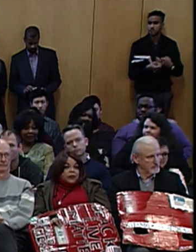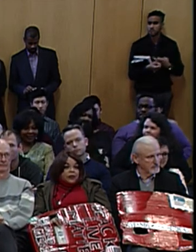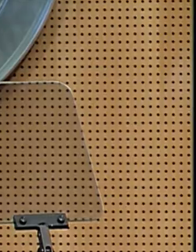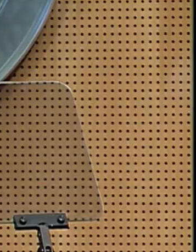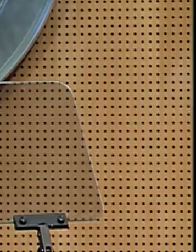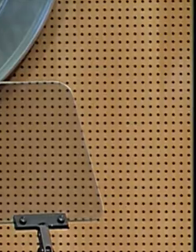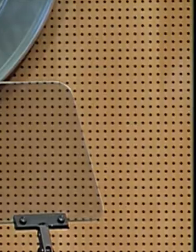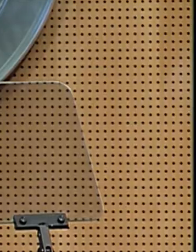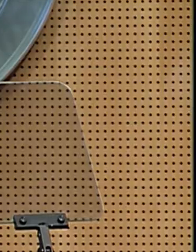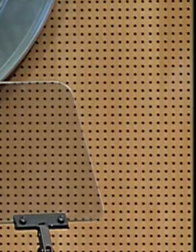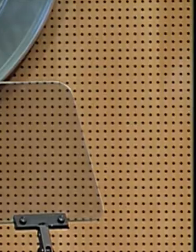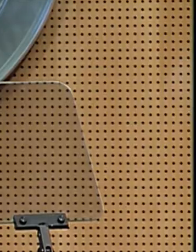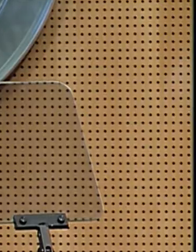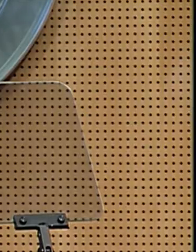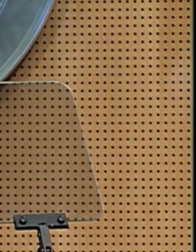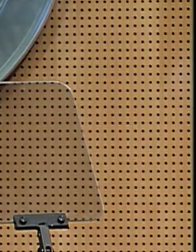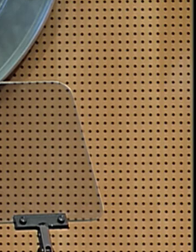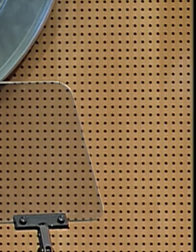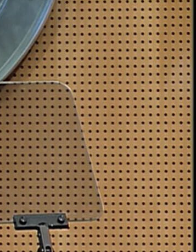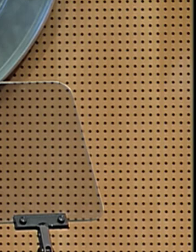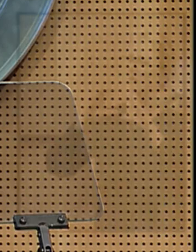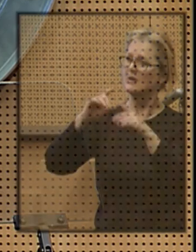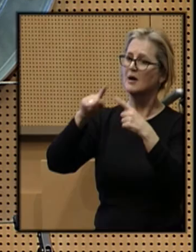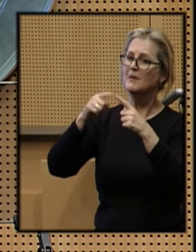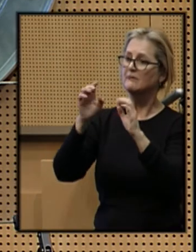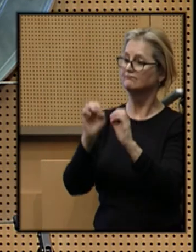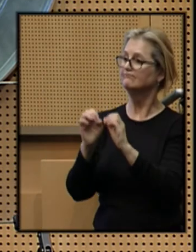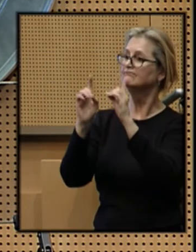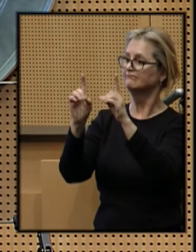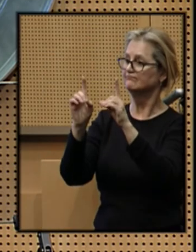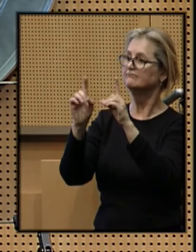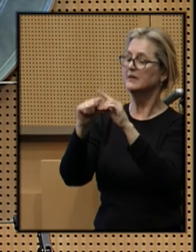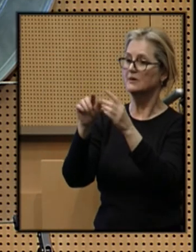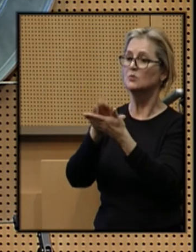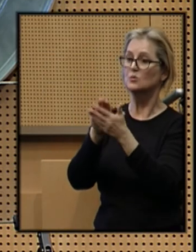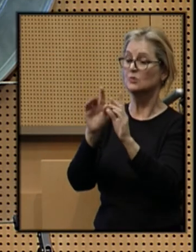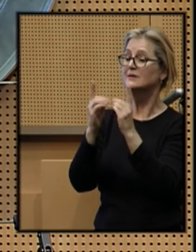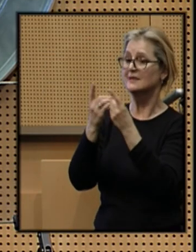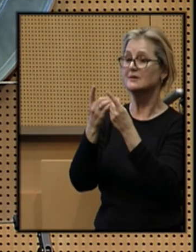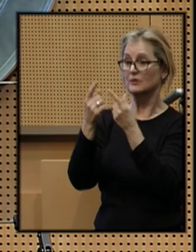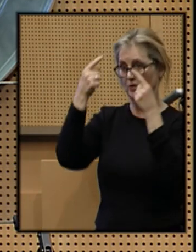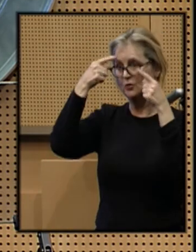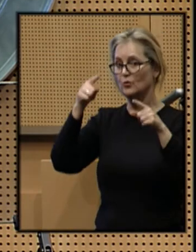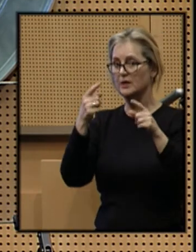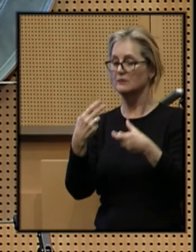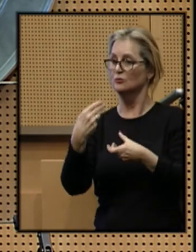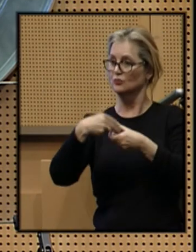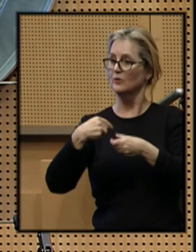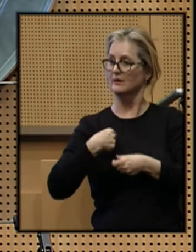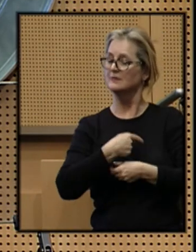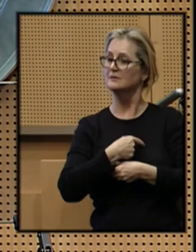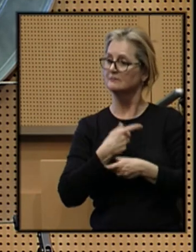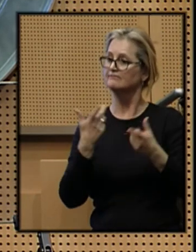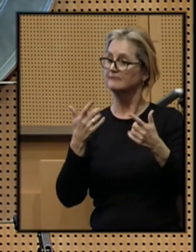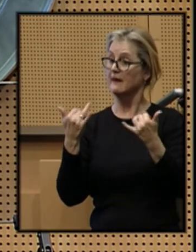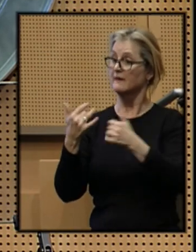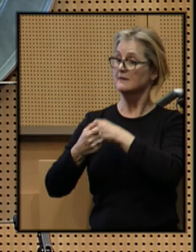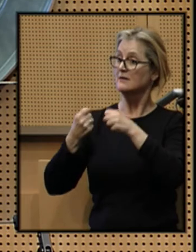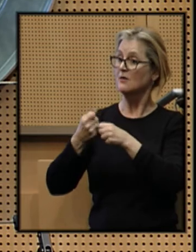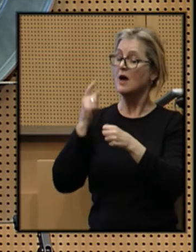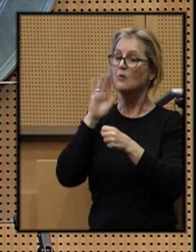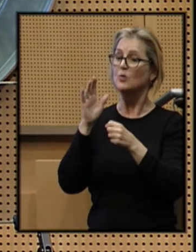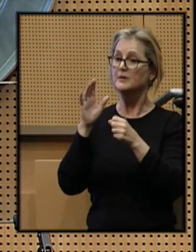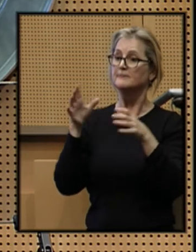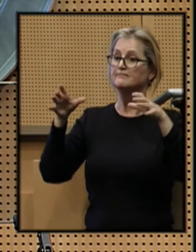It is time for a city-wide conversation about education, and the school district has agreed to join us. This year, I will